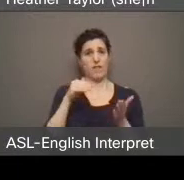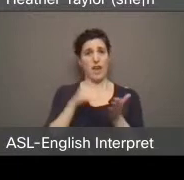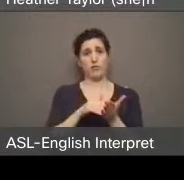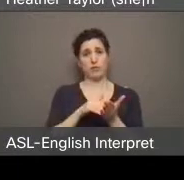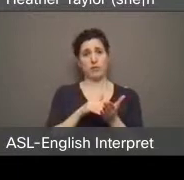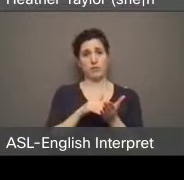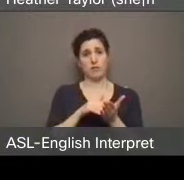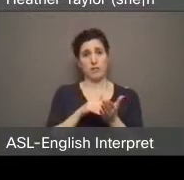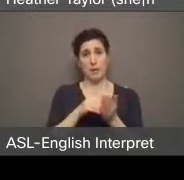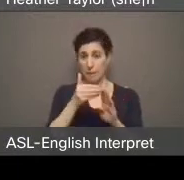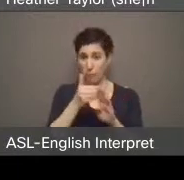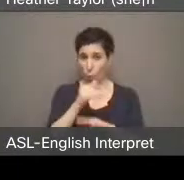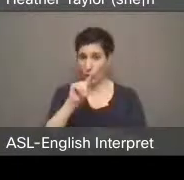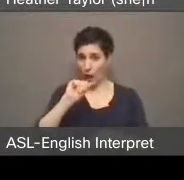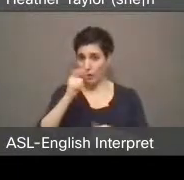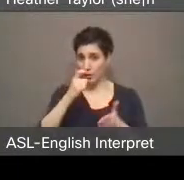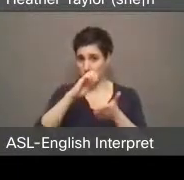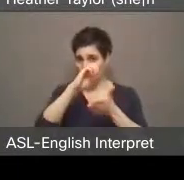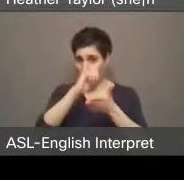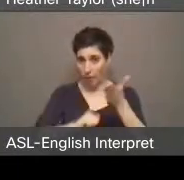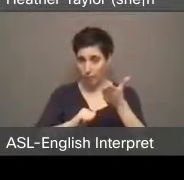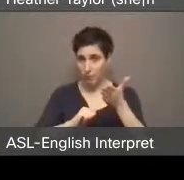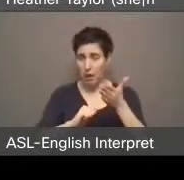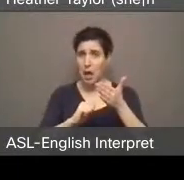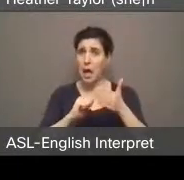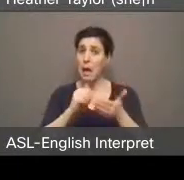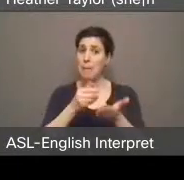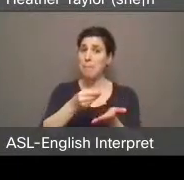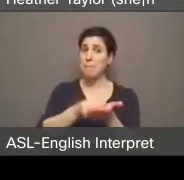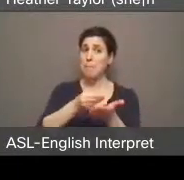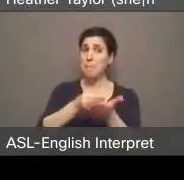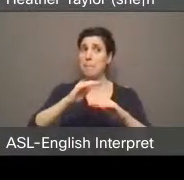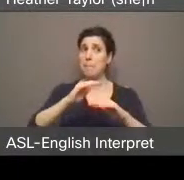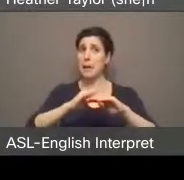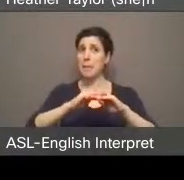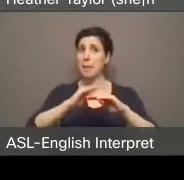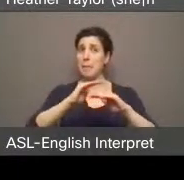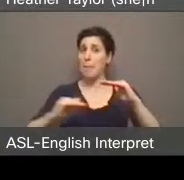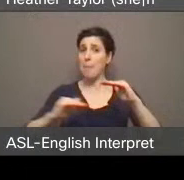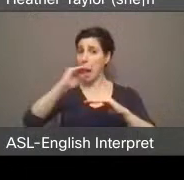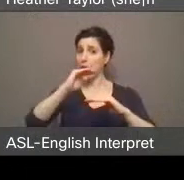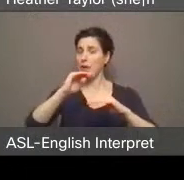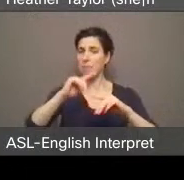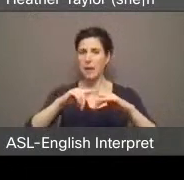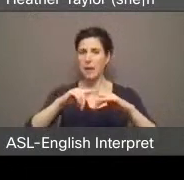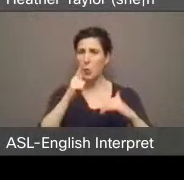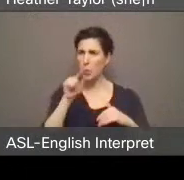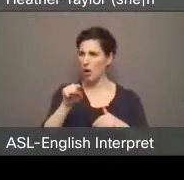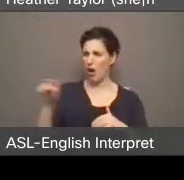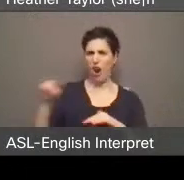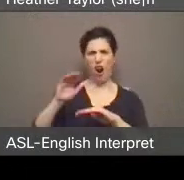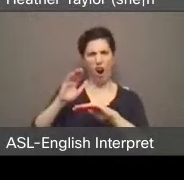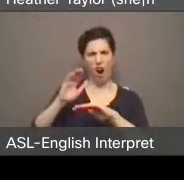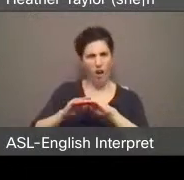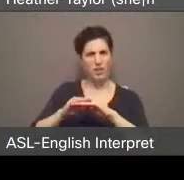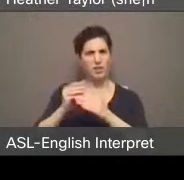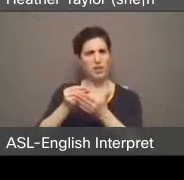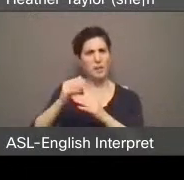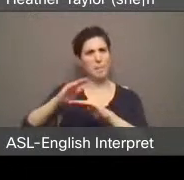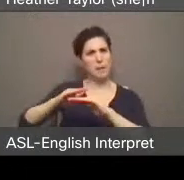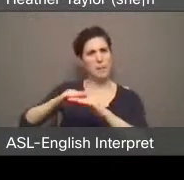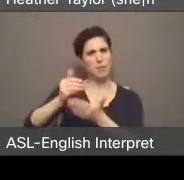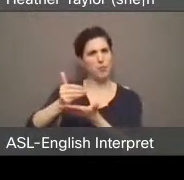It's above minimum wage now consider those at minimum wage or on Ontario works or ODSP.